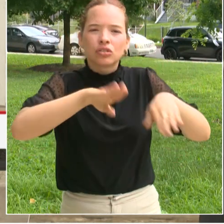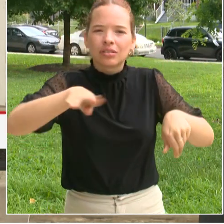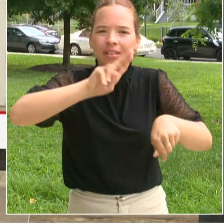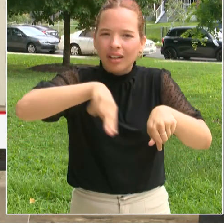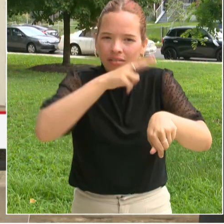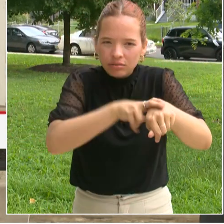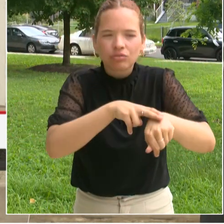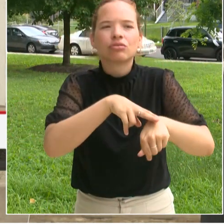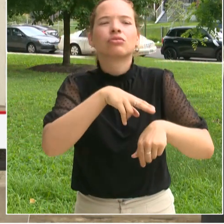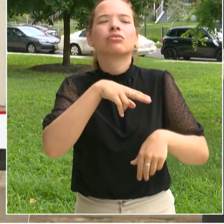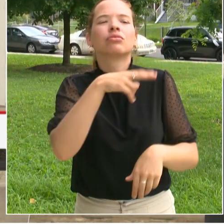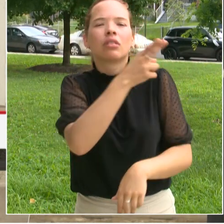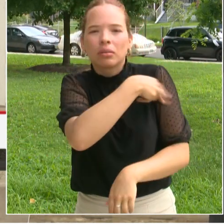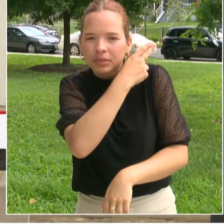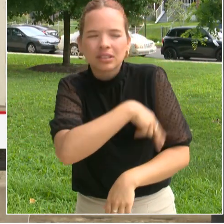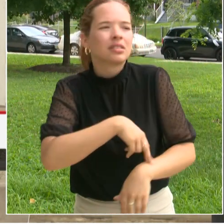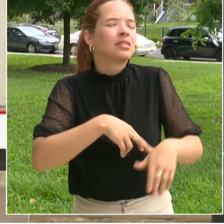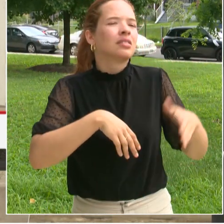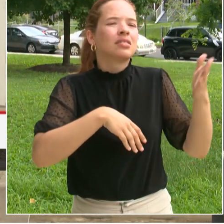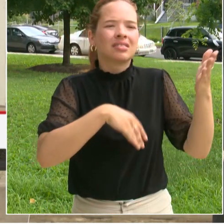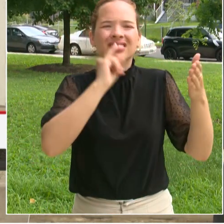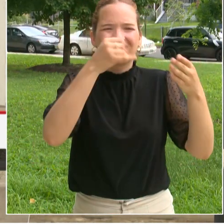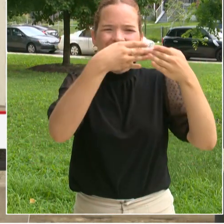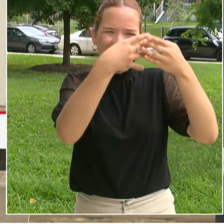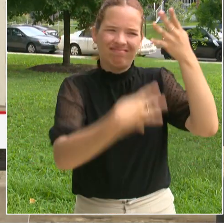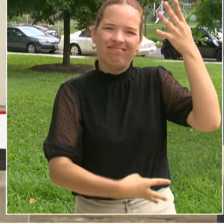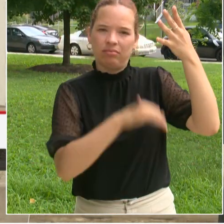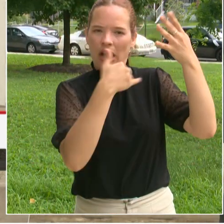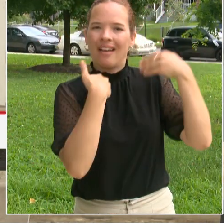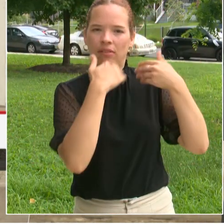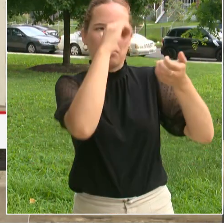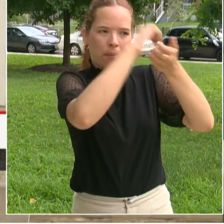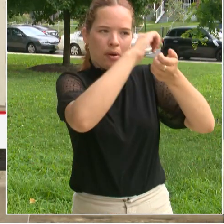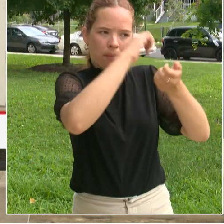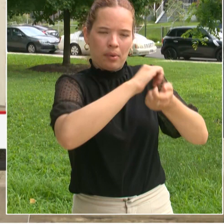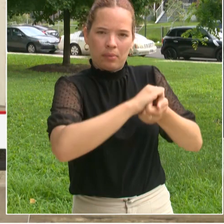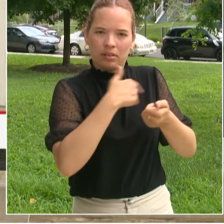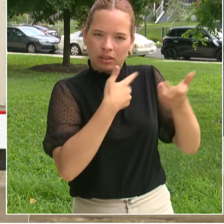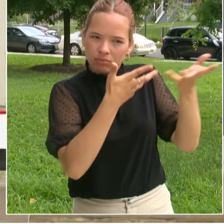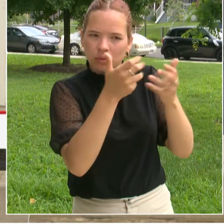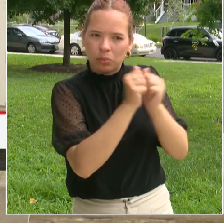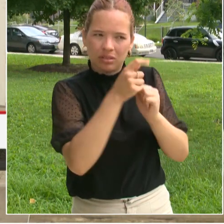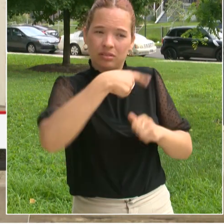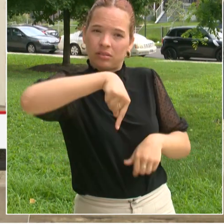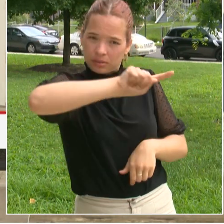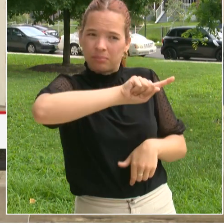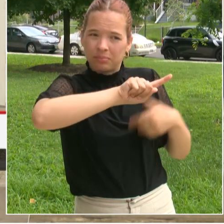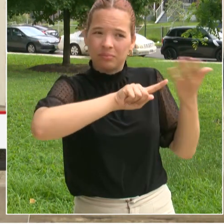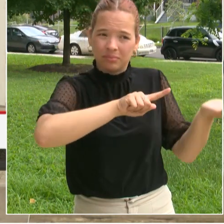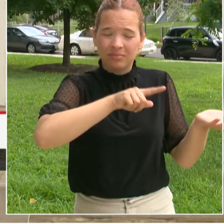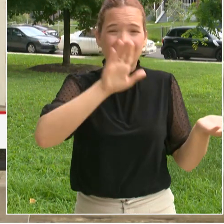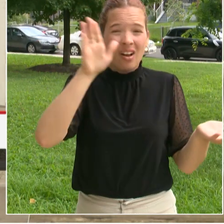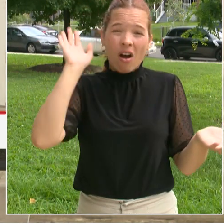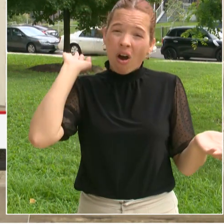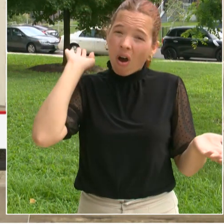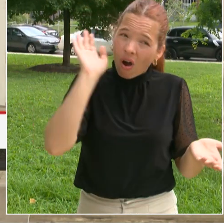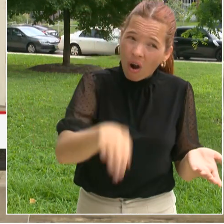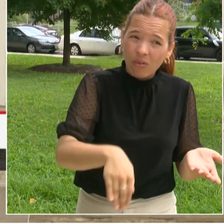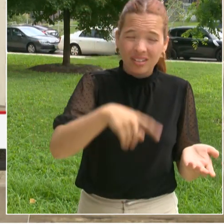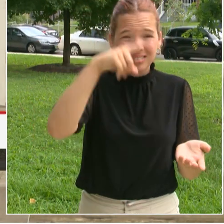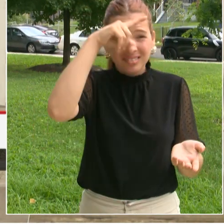summer and a great place to get immunized and attend to well child care. Next Tuesday, August 8th,